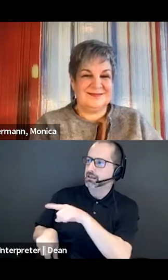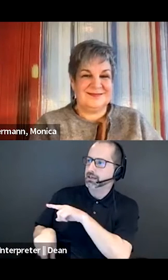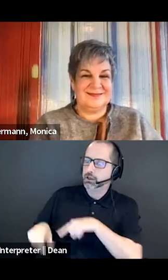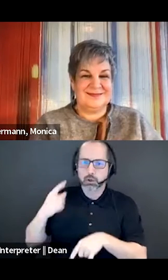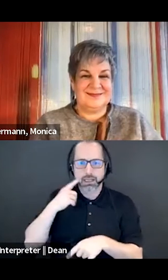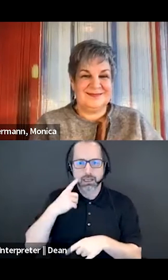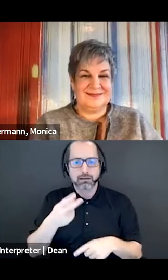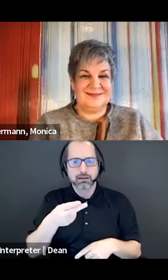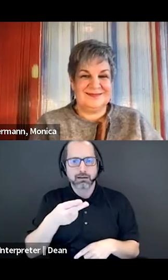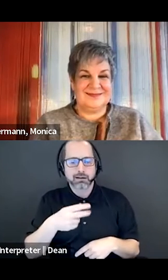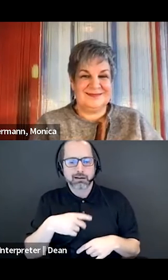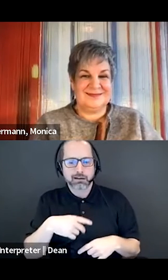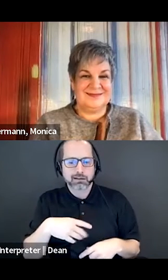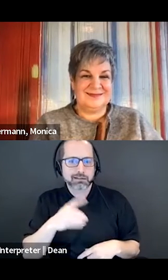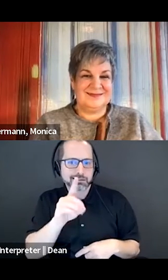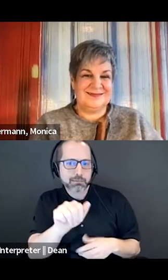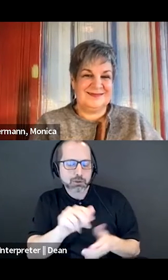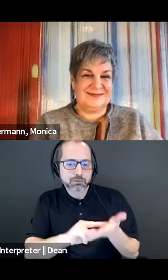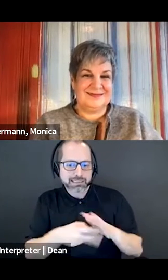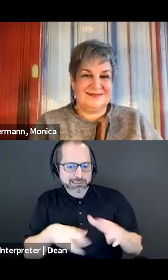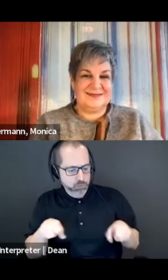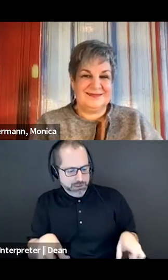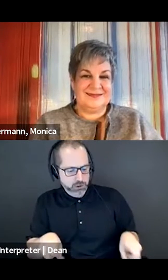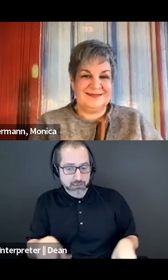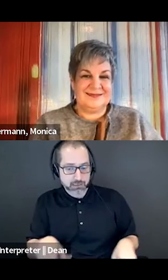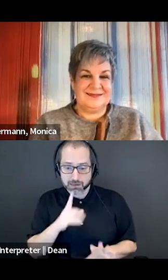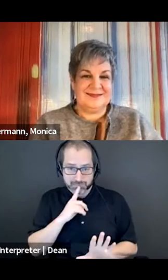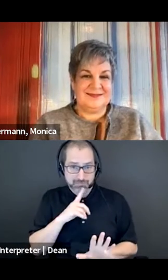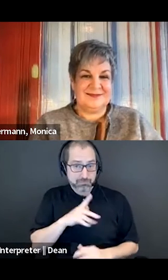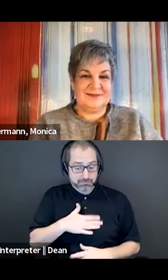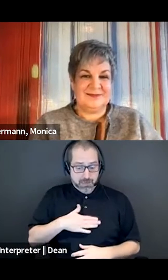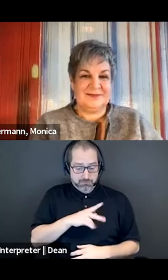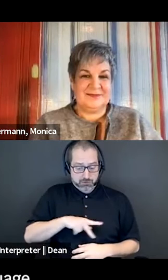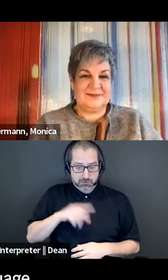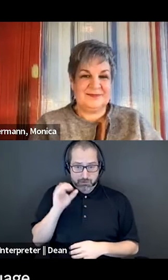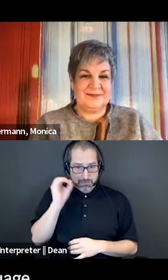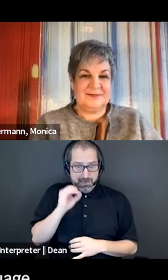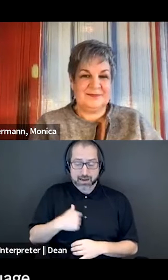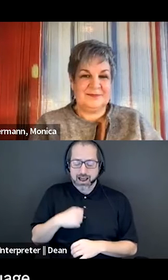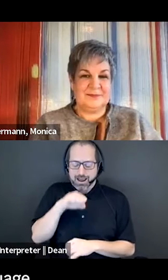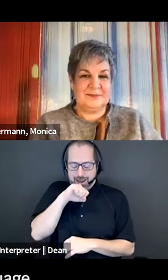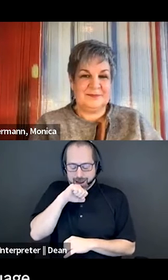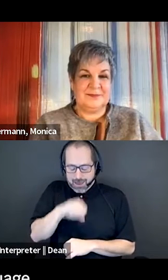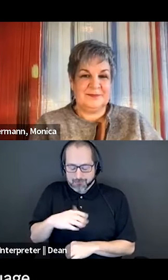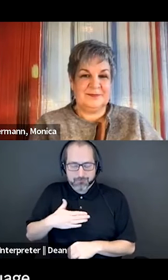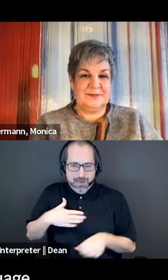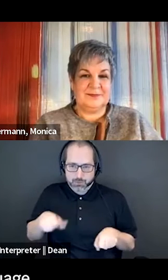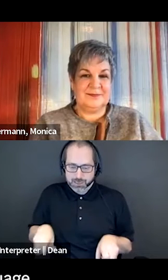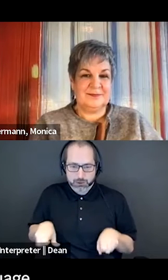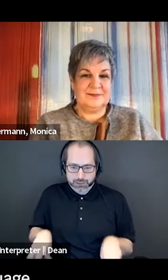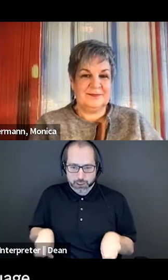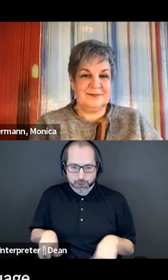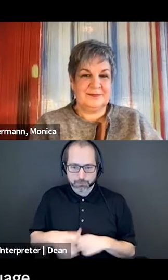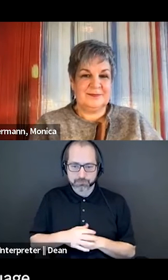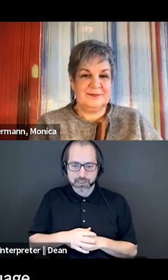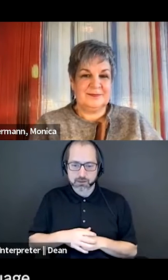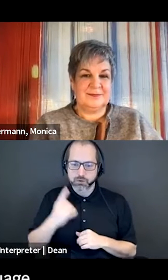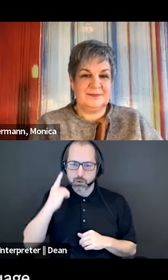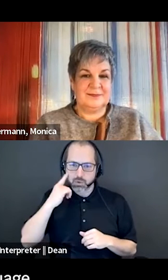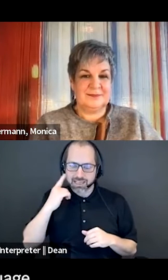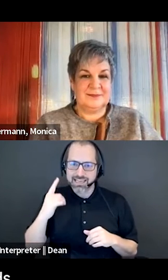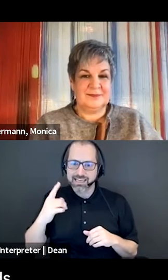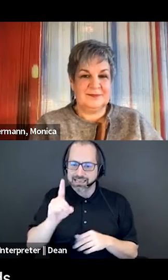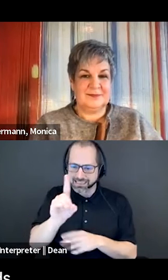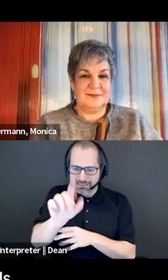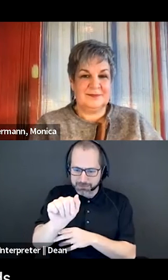I love my wheelchair, but we make up a very small portion of people with disabilities. And so when we're thinking about language, when we're thinking about